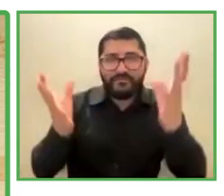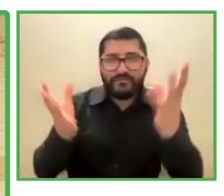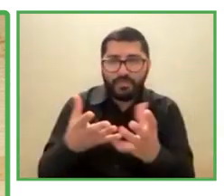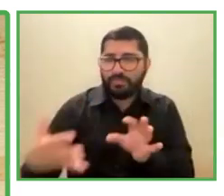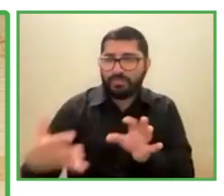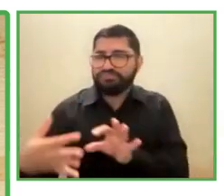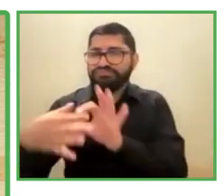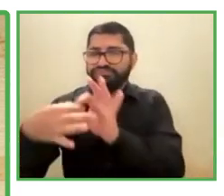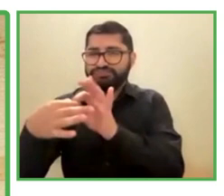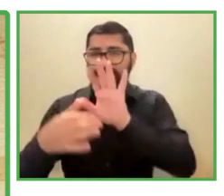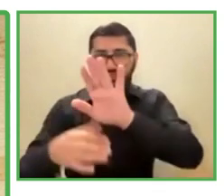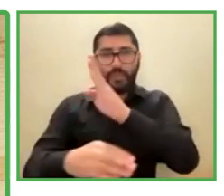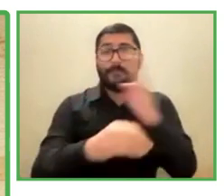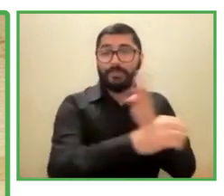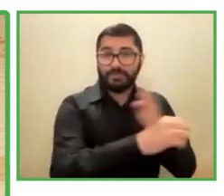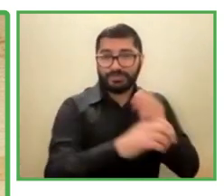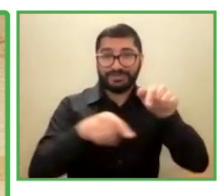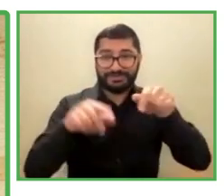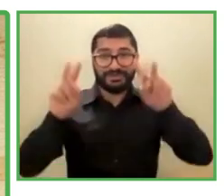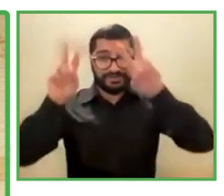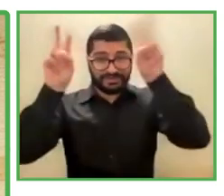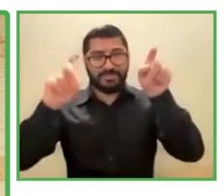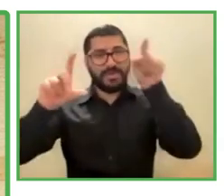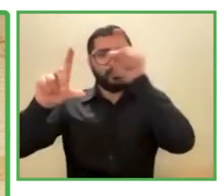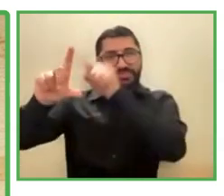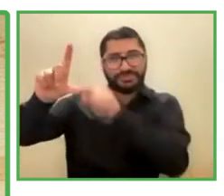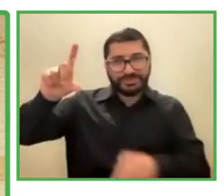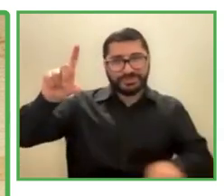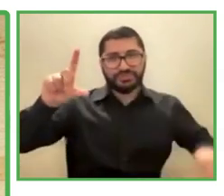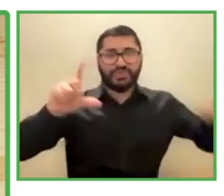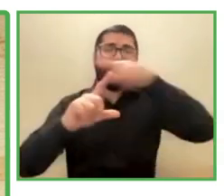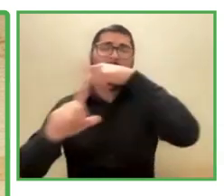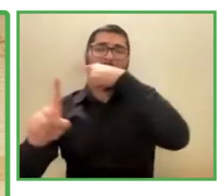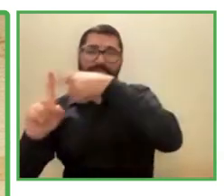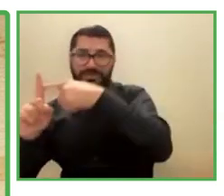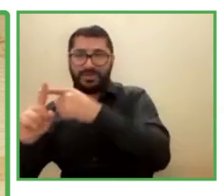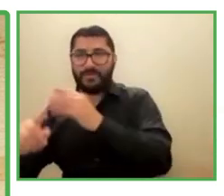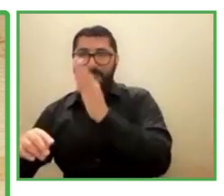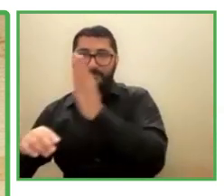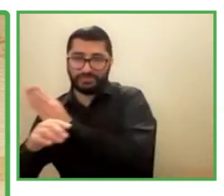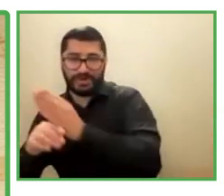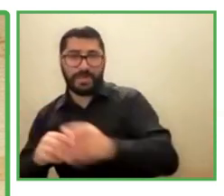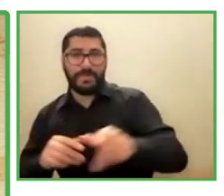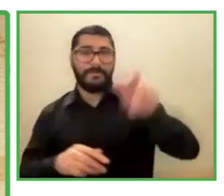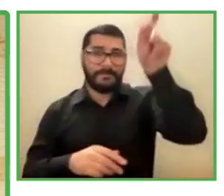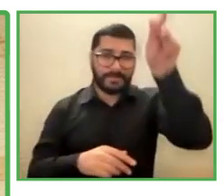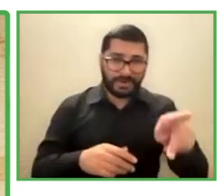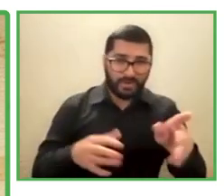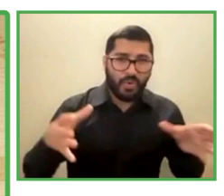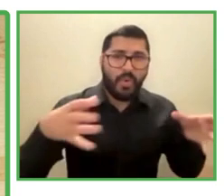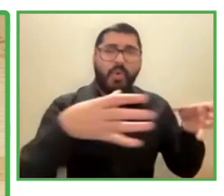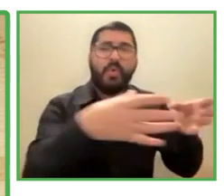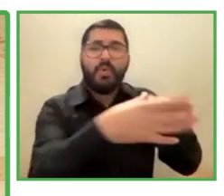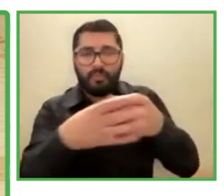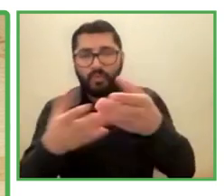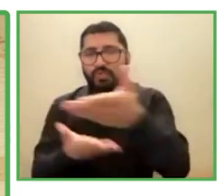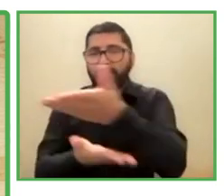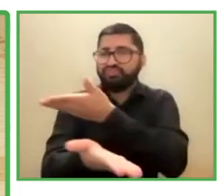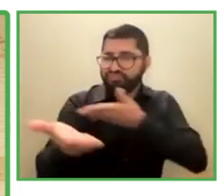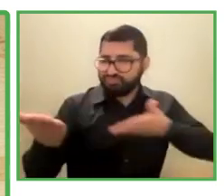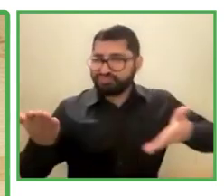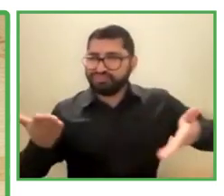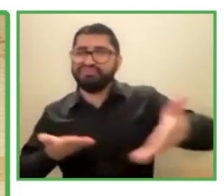and being part of this inclusive circle where companies, people and society look to find a way.